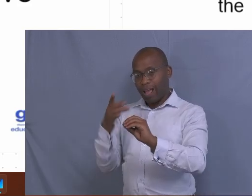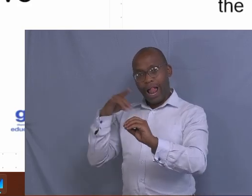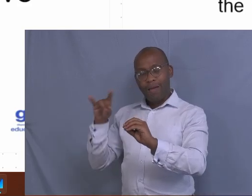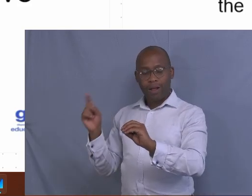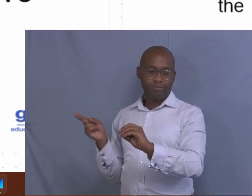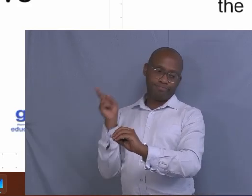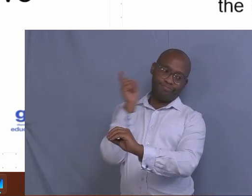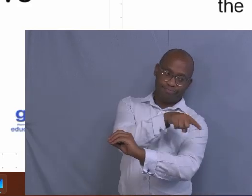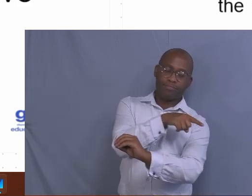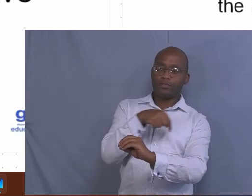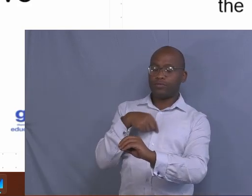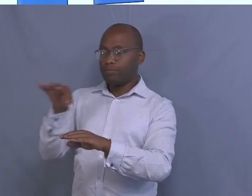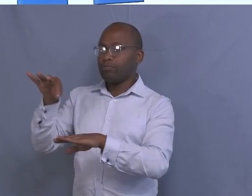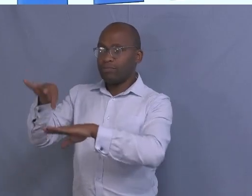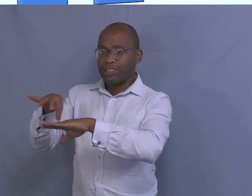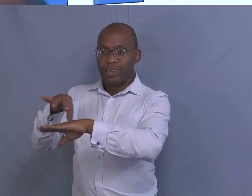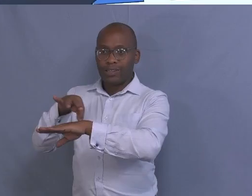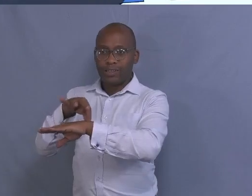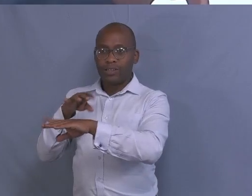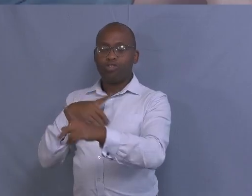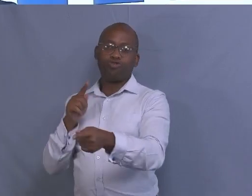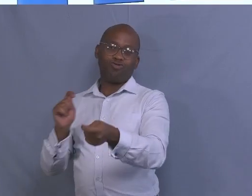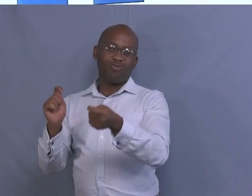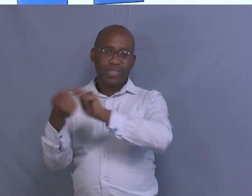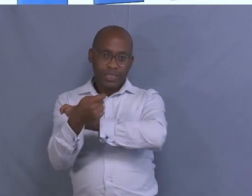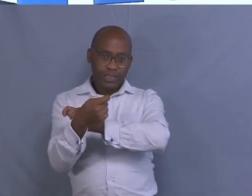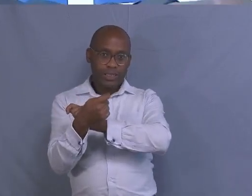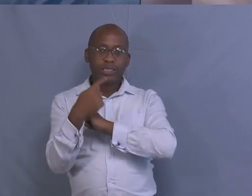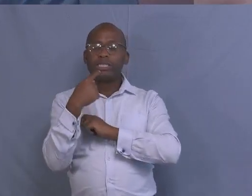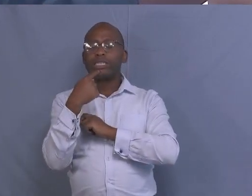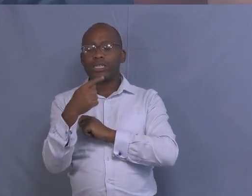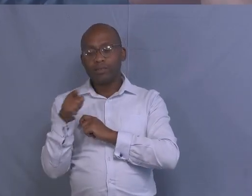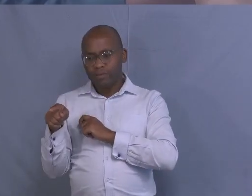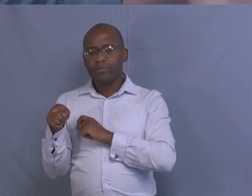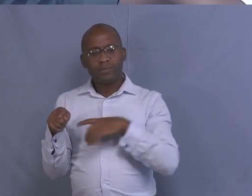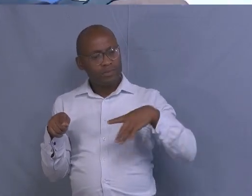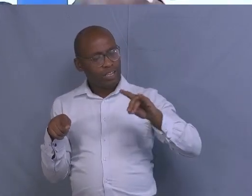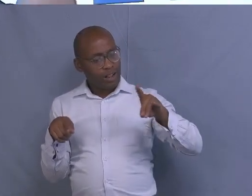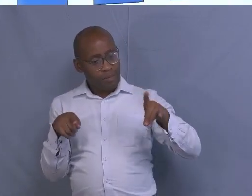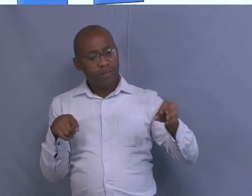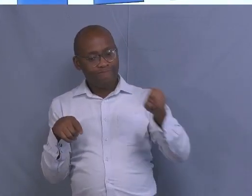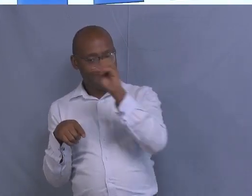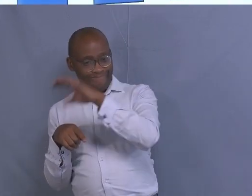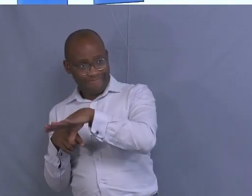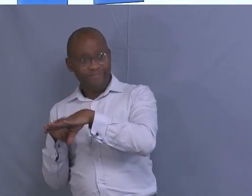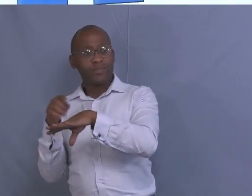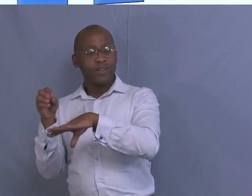And then on the other year, you change that crawl, you put it in the other area, you plant in the one that was